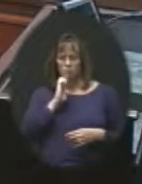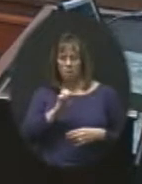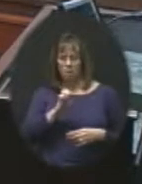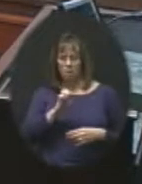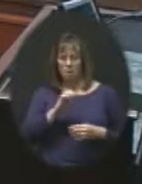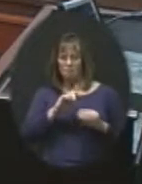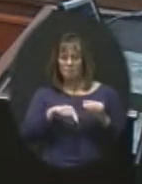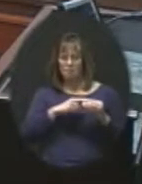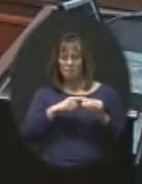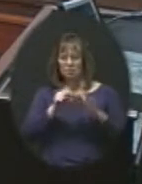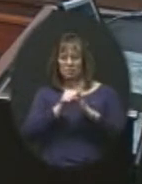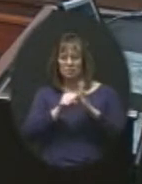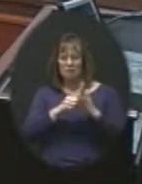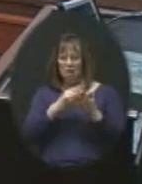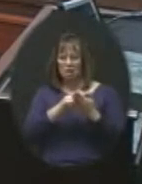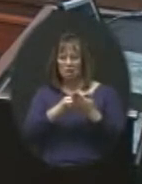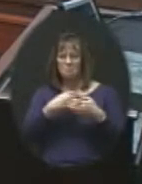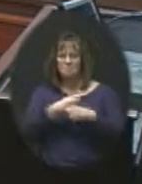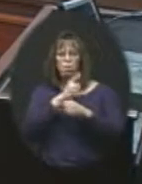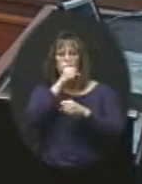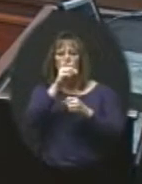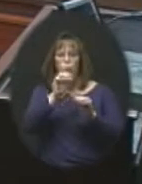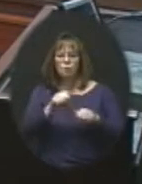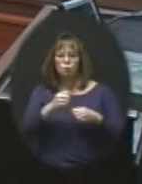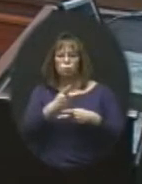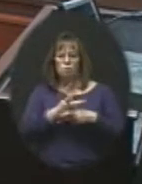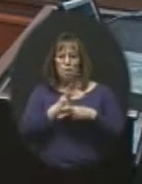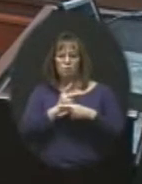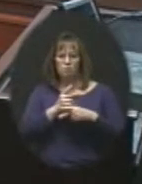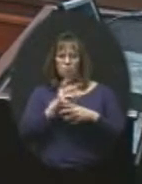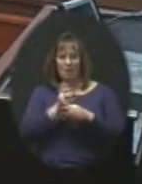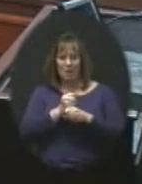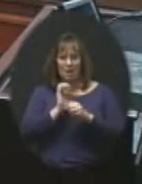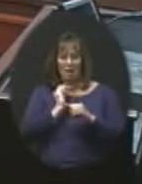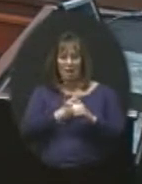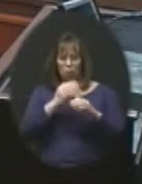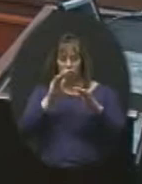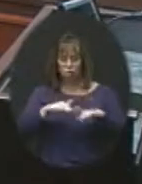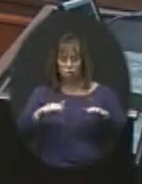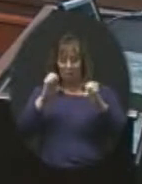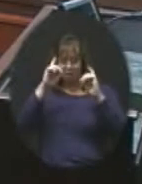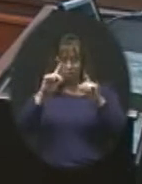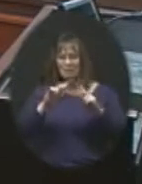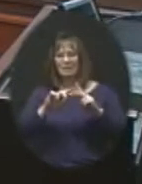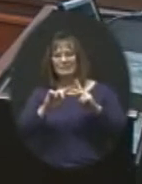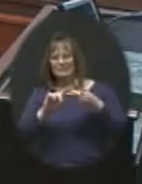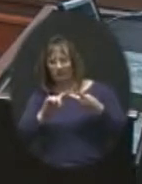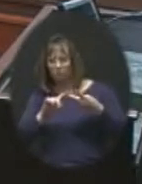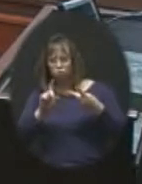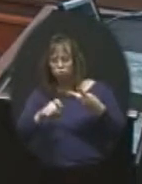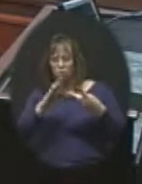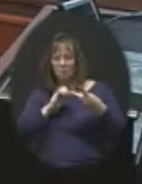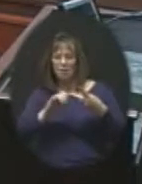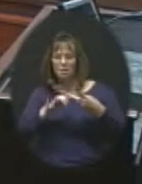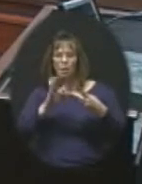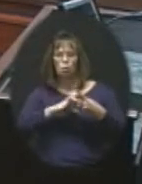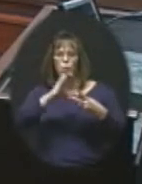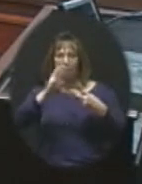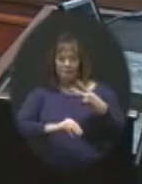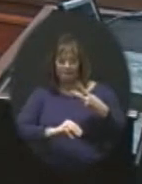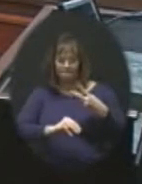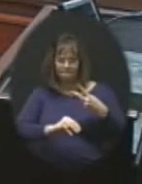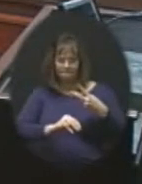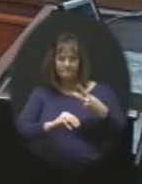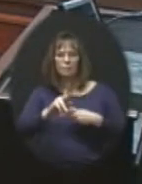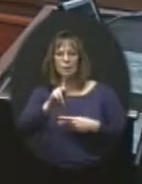about the state funding and making sure that we're able to take care of getting our children educated. And then the second piece of that is that curriculum, that